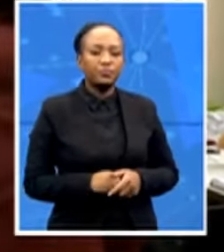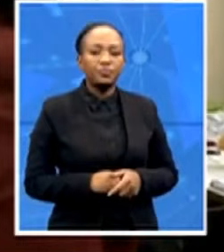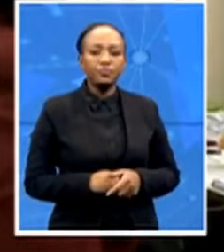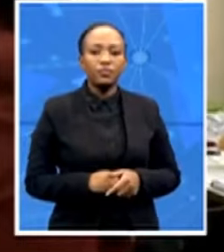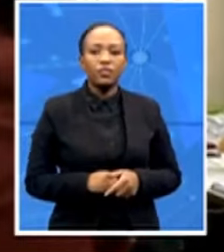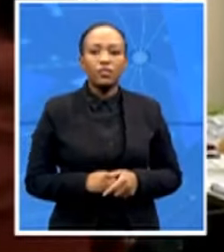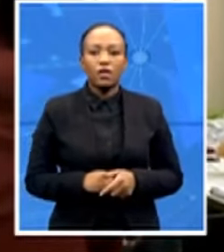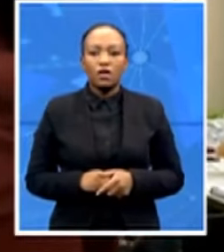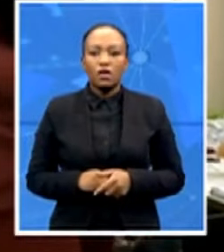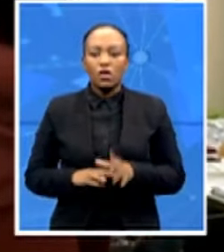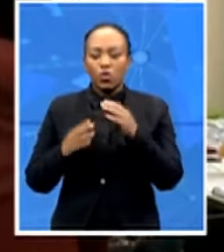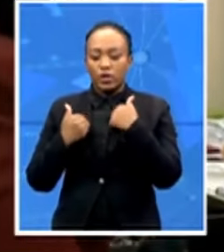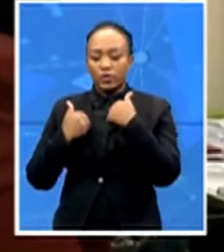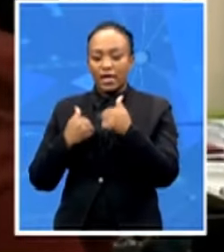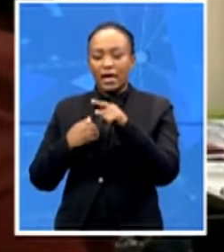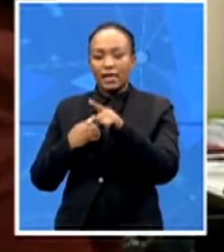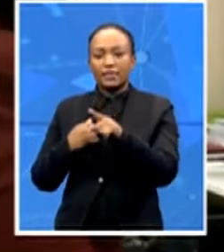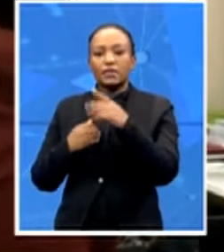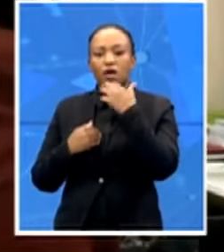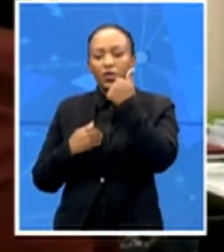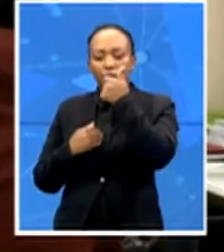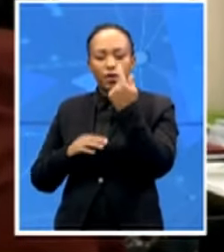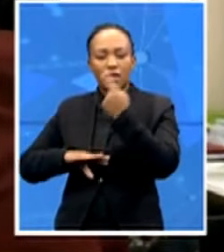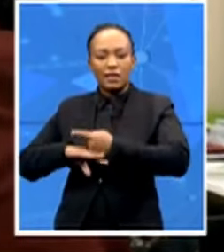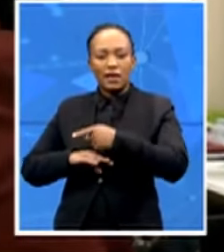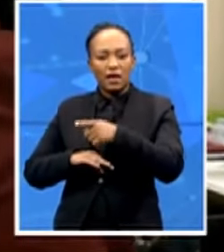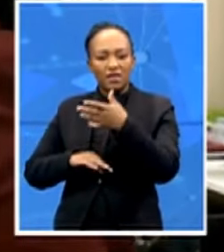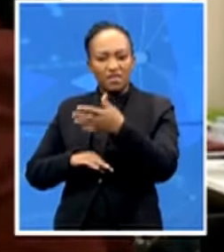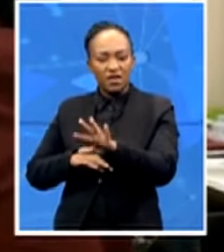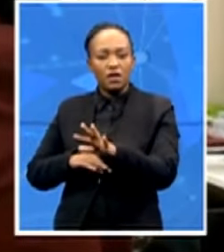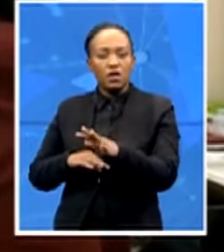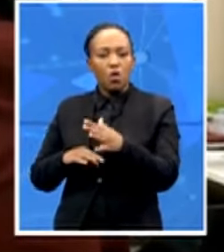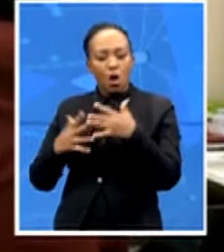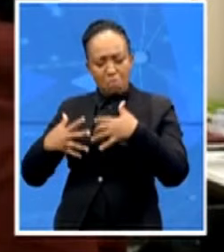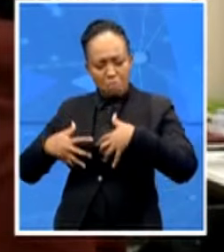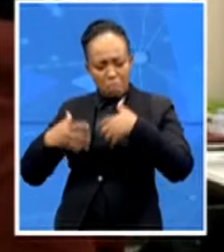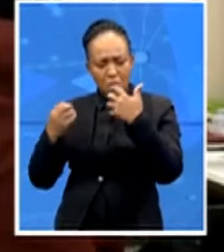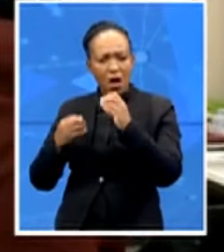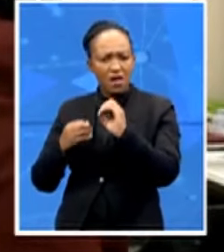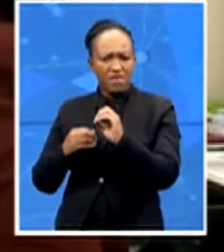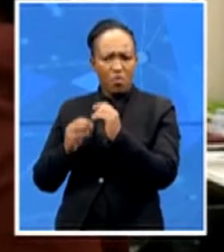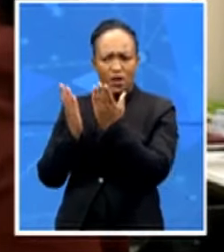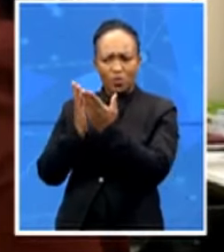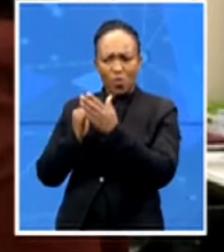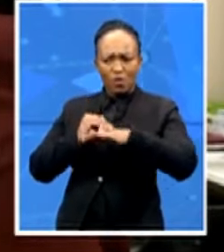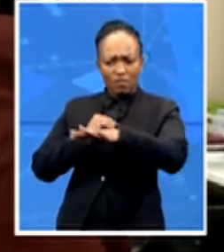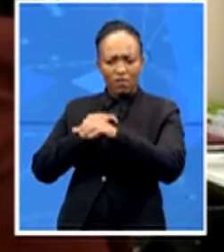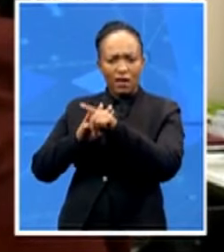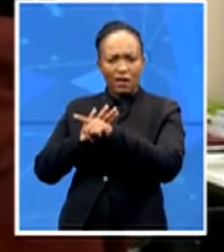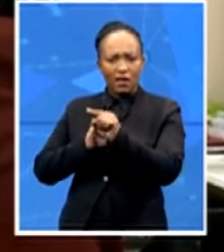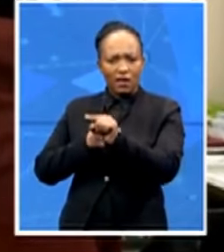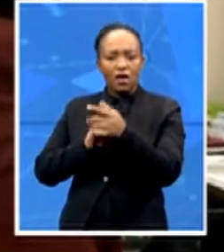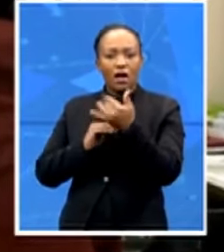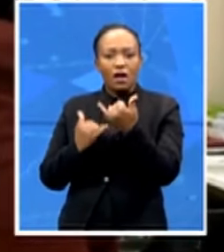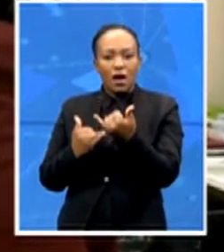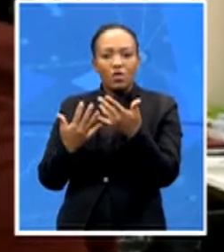days of this week have been quite a bit of an uproar about a fellow school in this district that is now being investigated by the Western